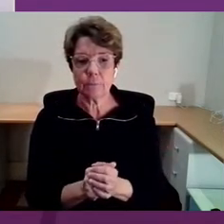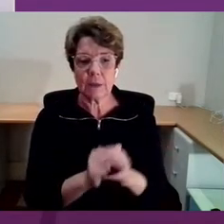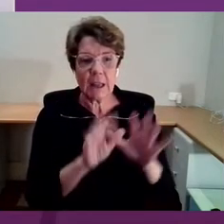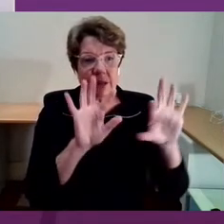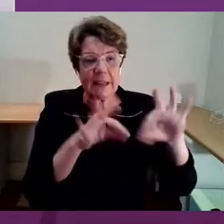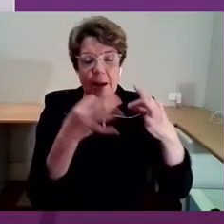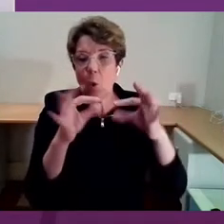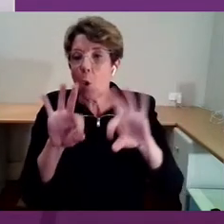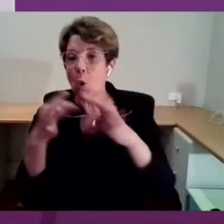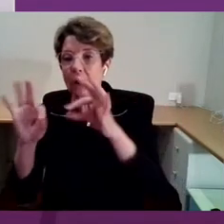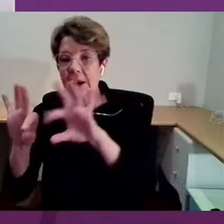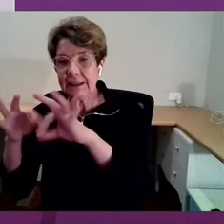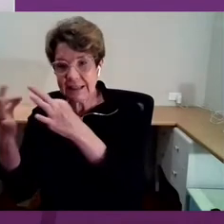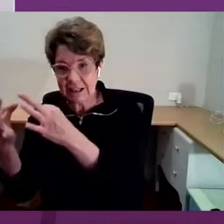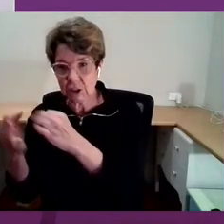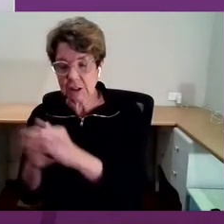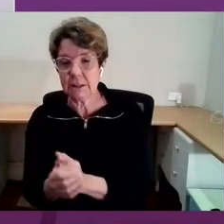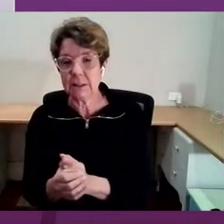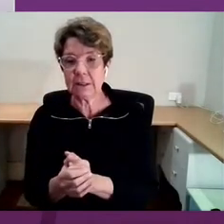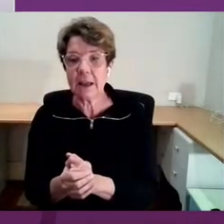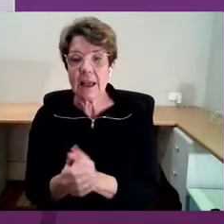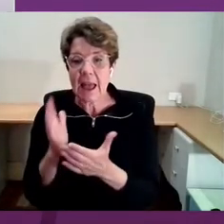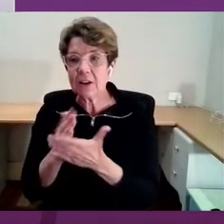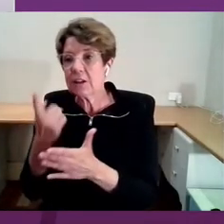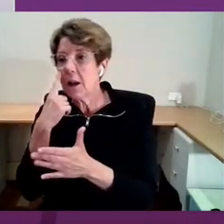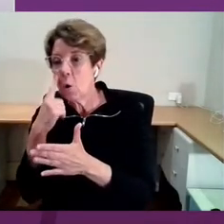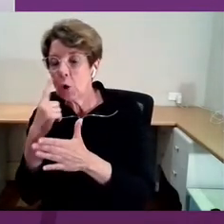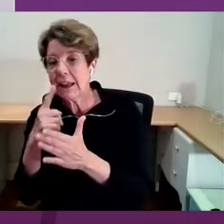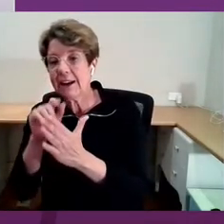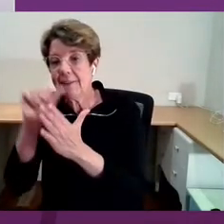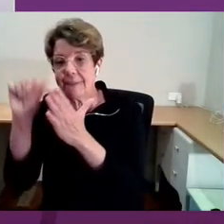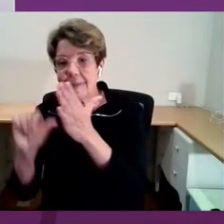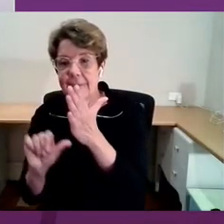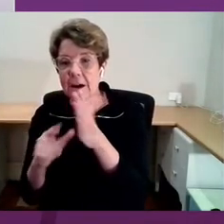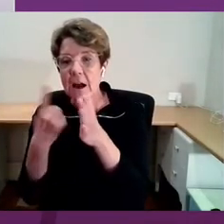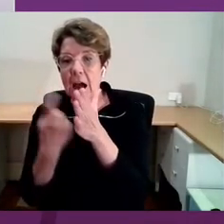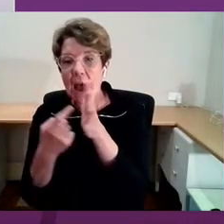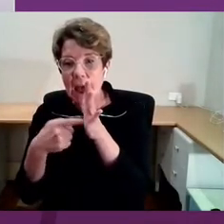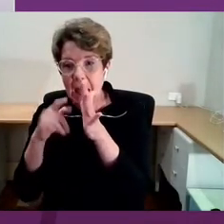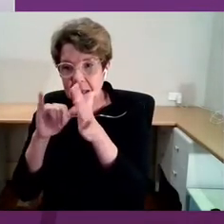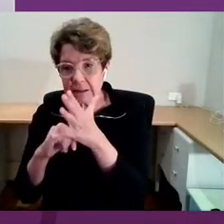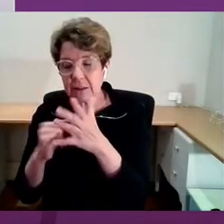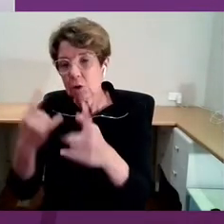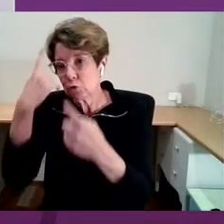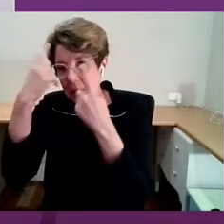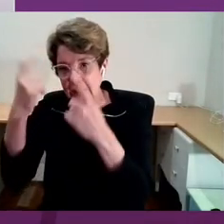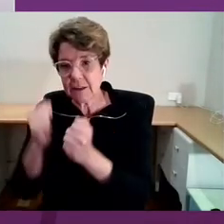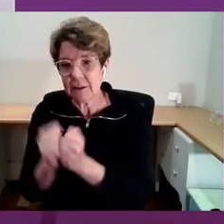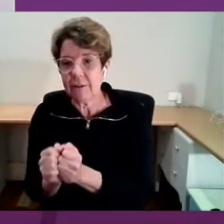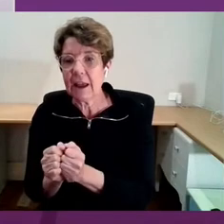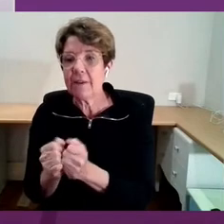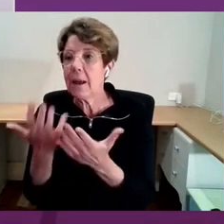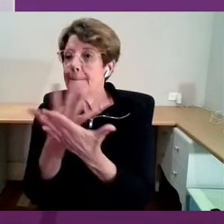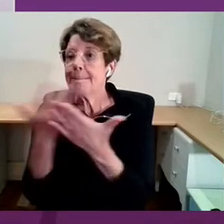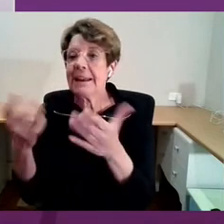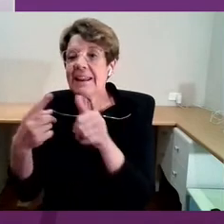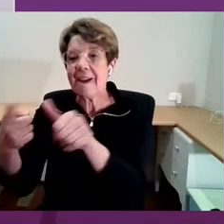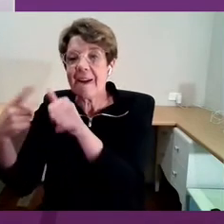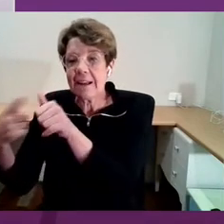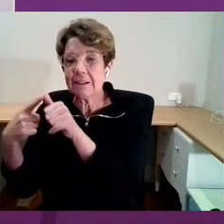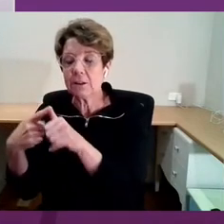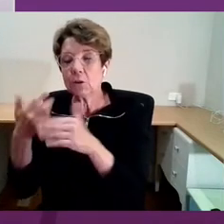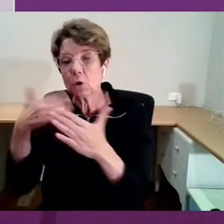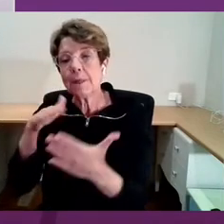turning to arts and creativity as having many answers to the challenges that